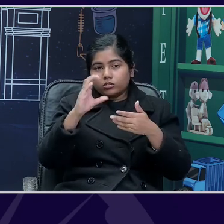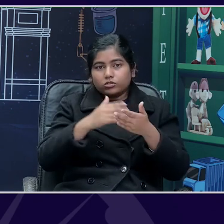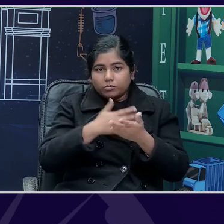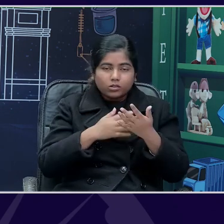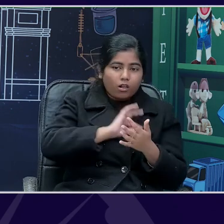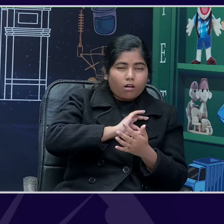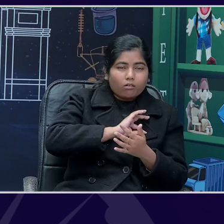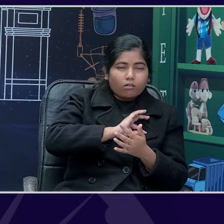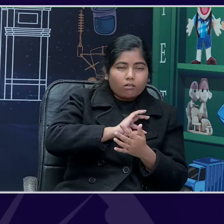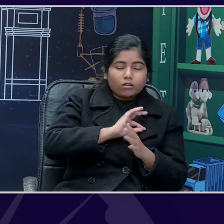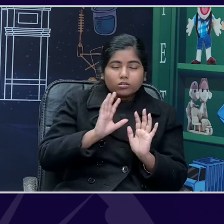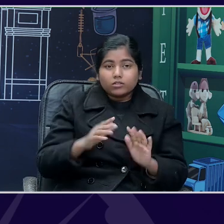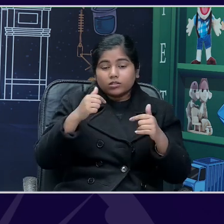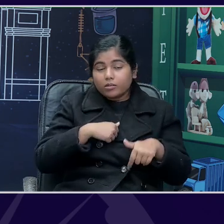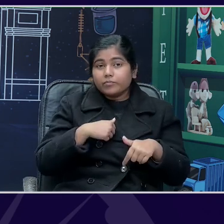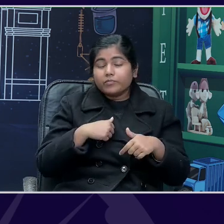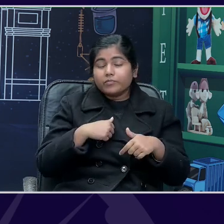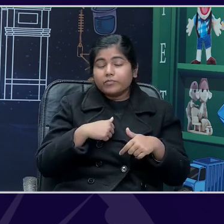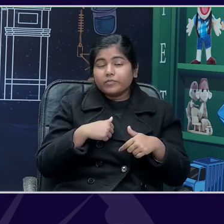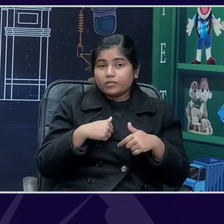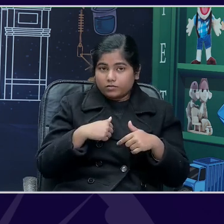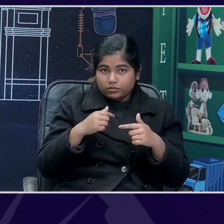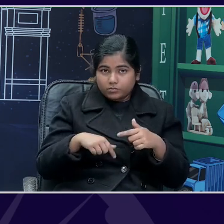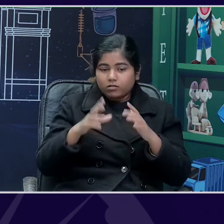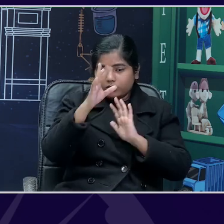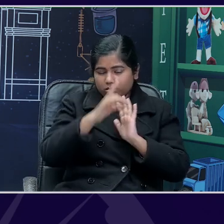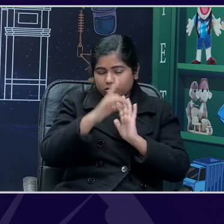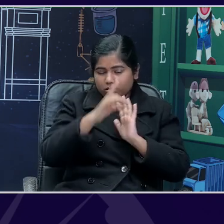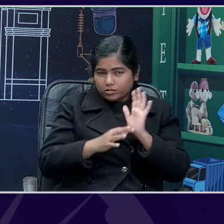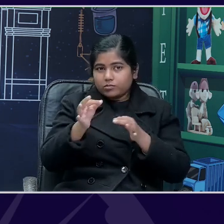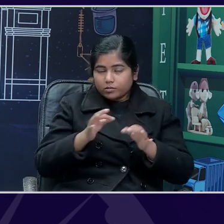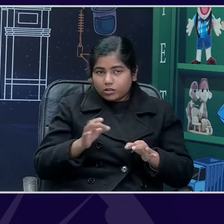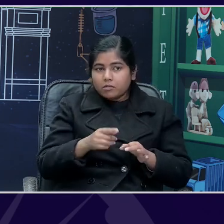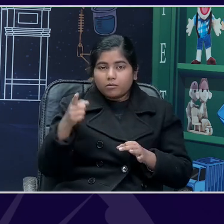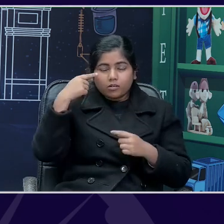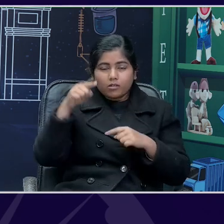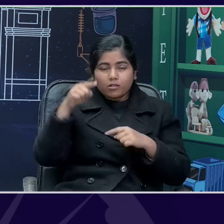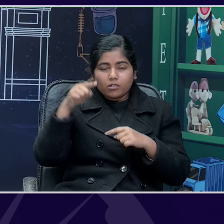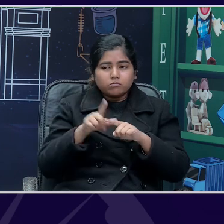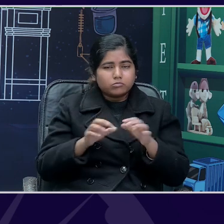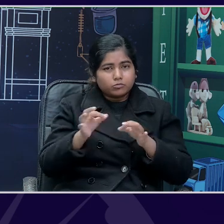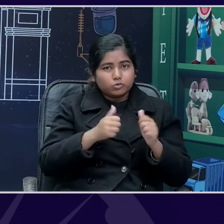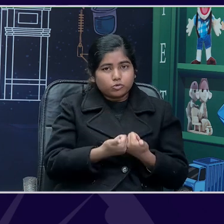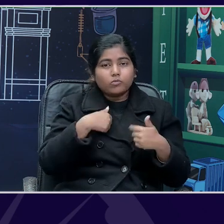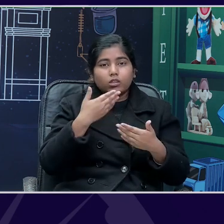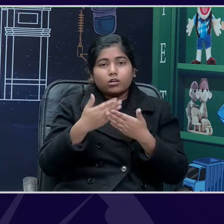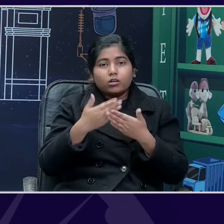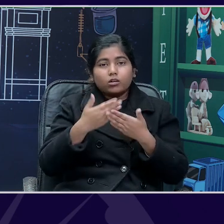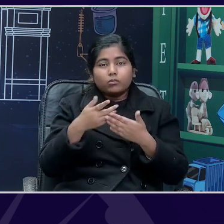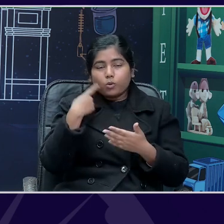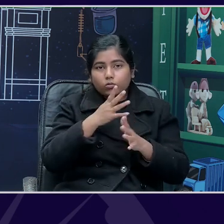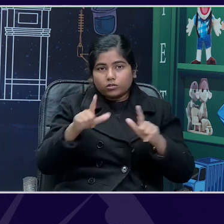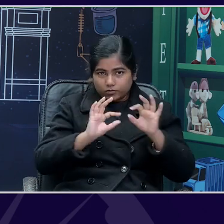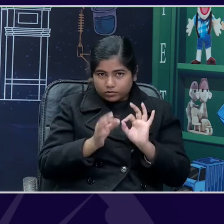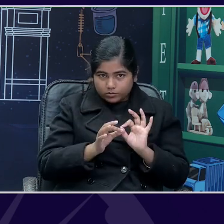will be interesting. We have described it. Ma'am has understood it well. And I would like to thank our